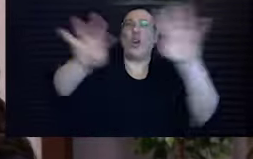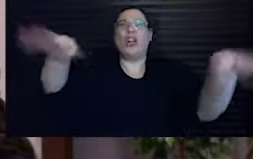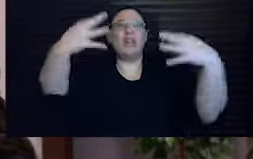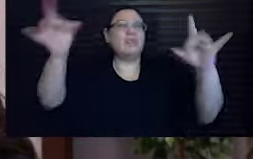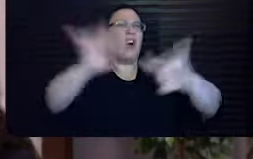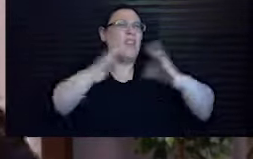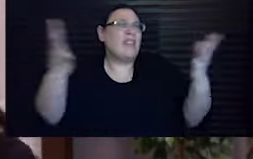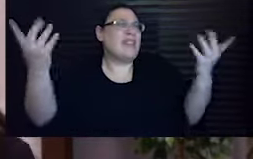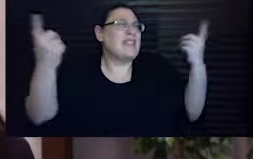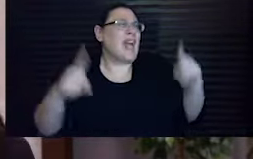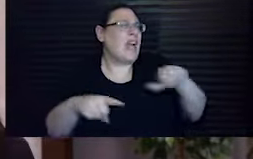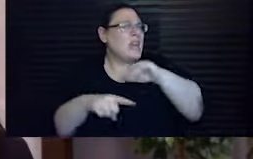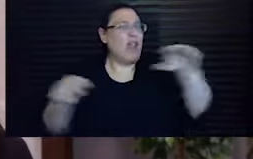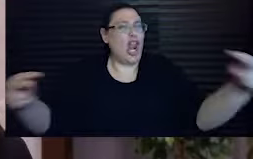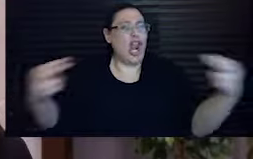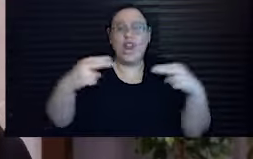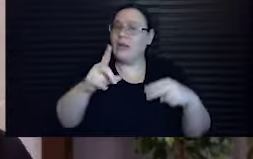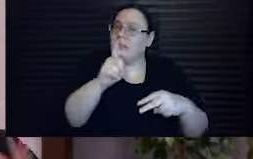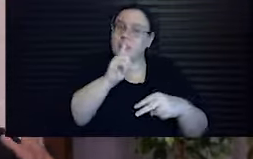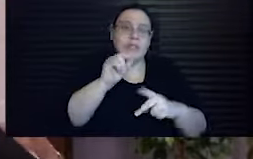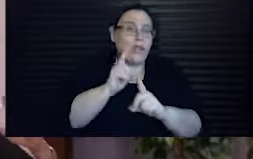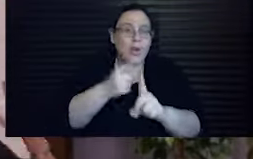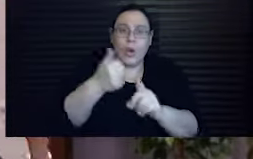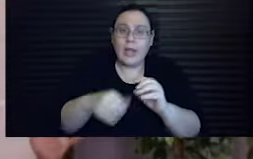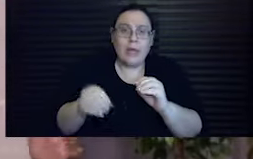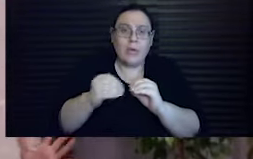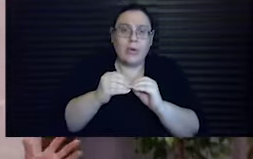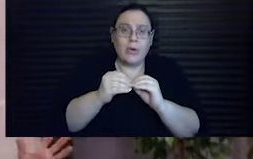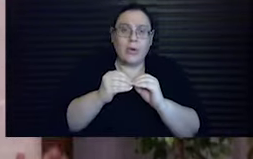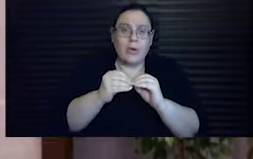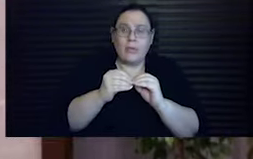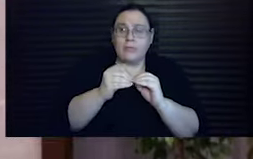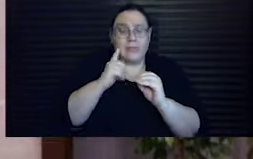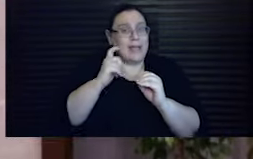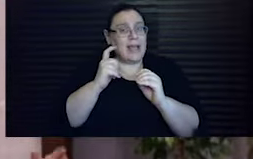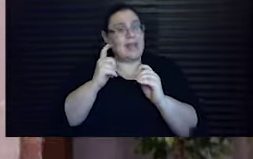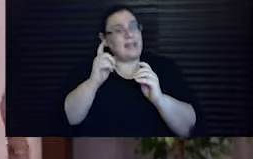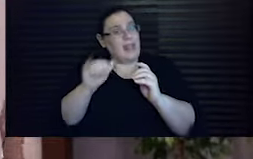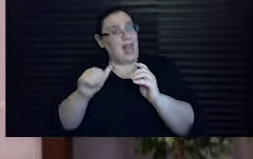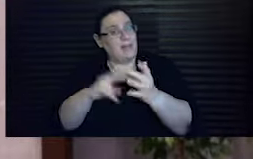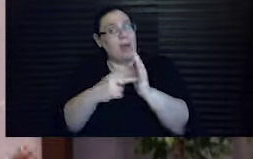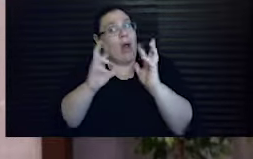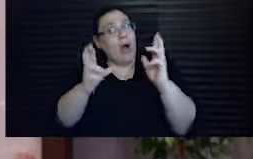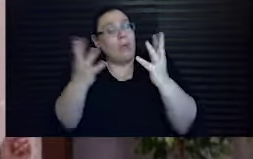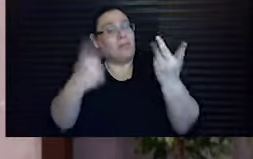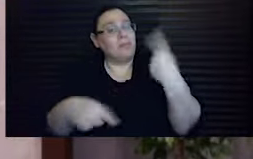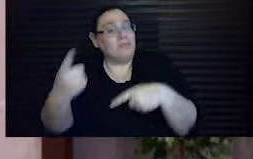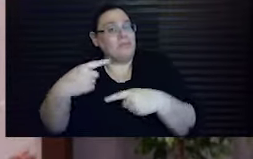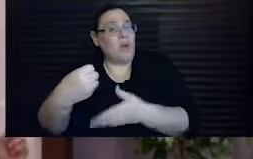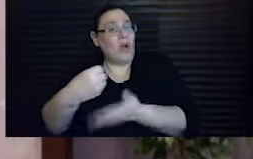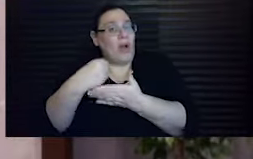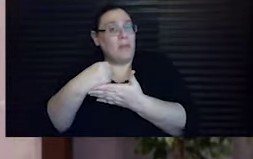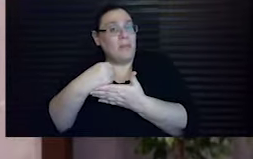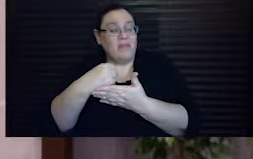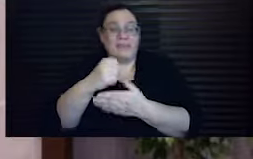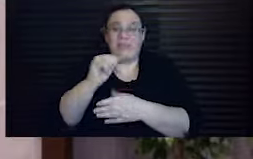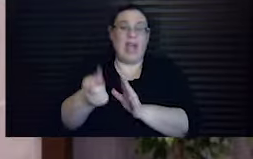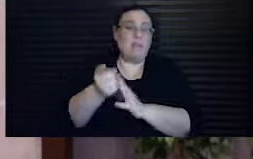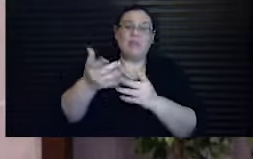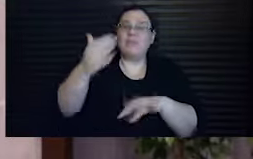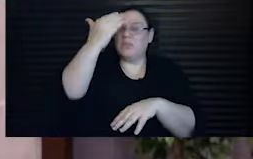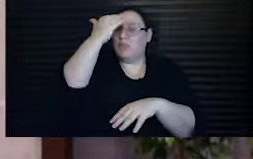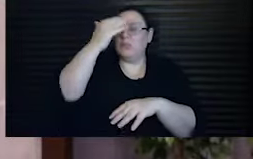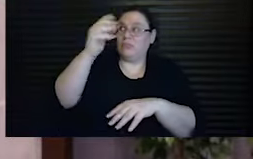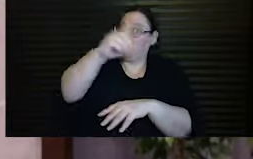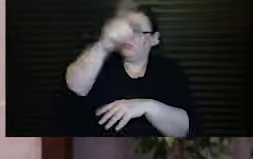the atrocities that were being committed, so that maybe, God willing, help would come. They knew already at that point that no help was